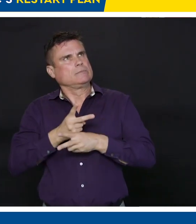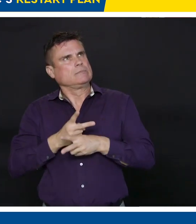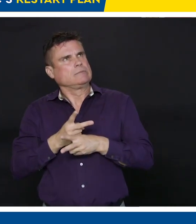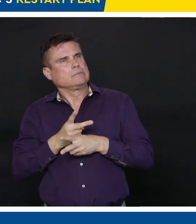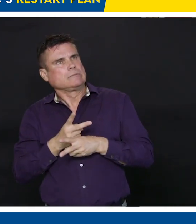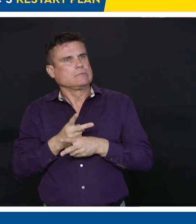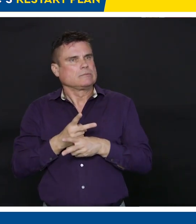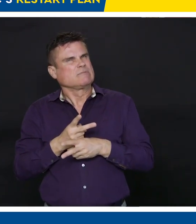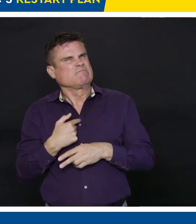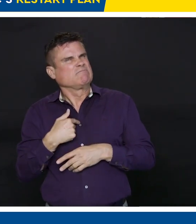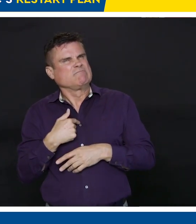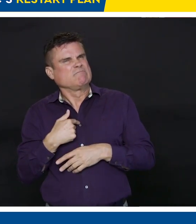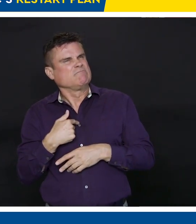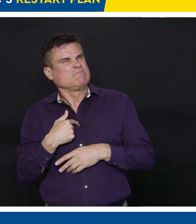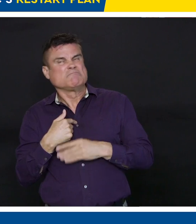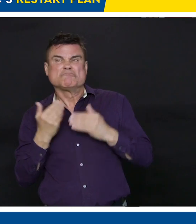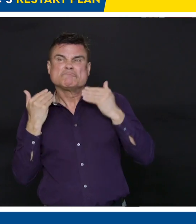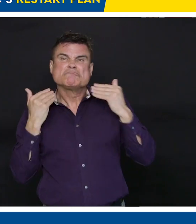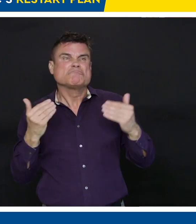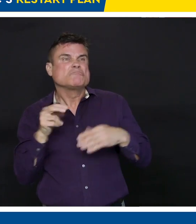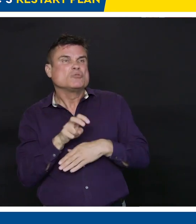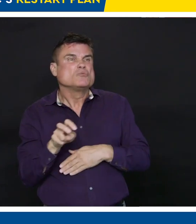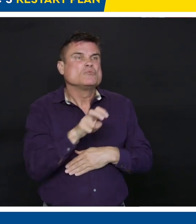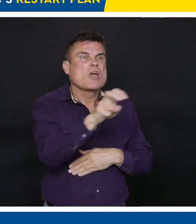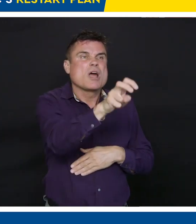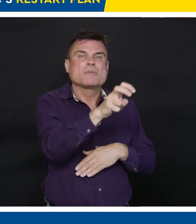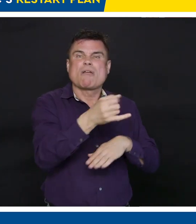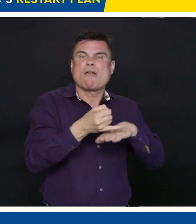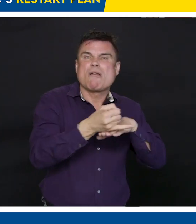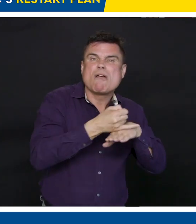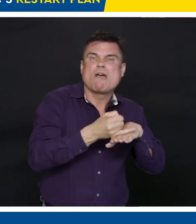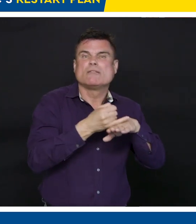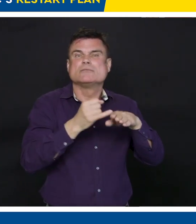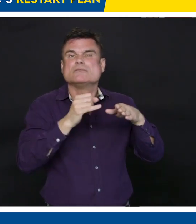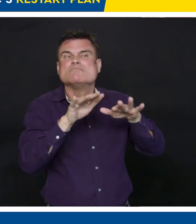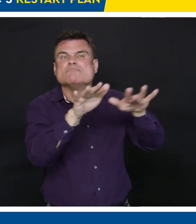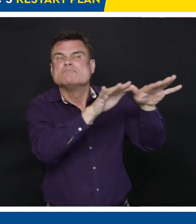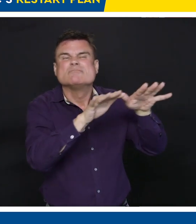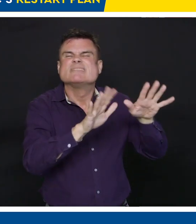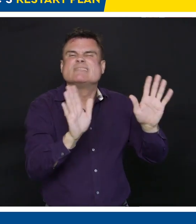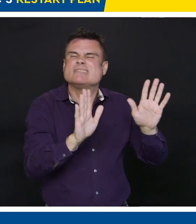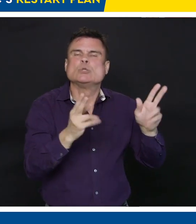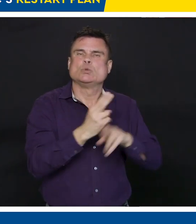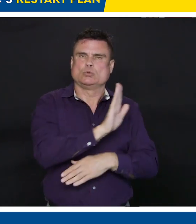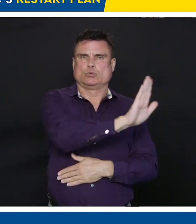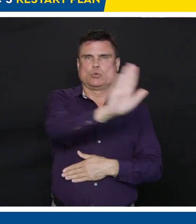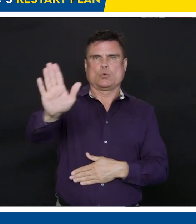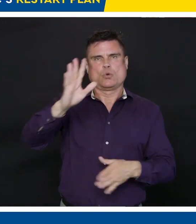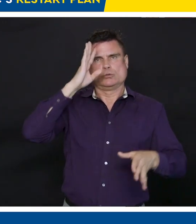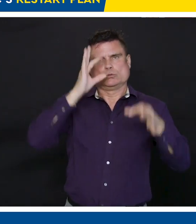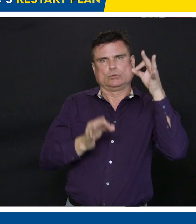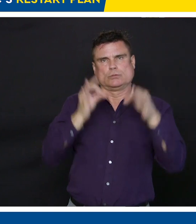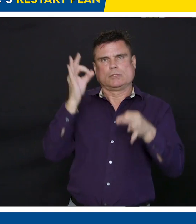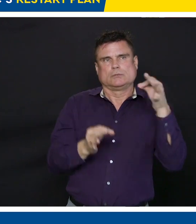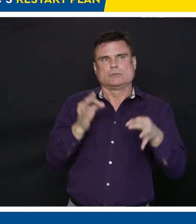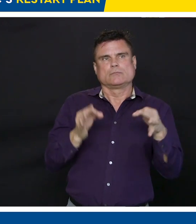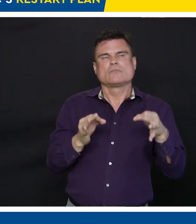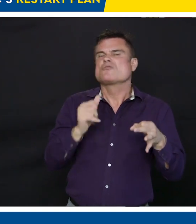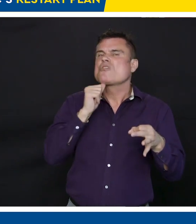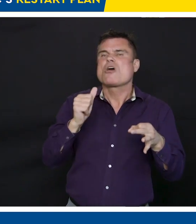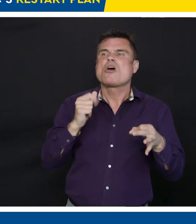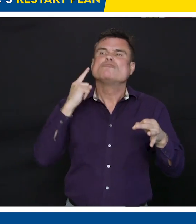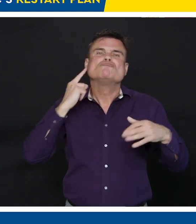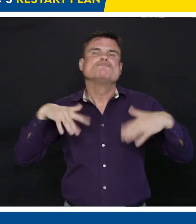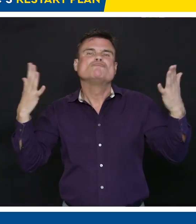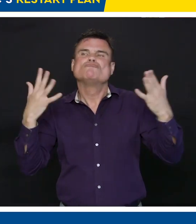community to enjoy the long weekend. British Columbia, every corner of British Columbia is spectacular. And my experience of traveling around